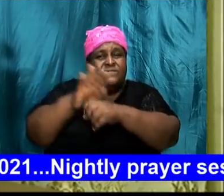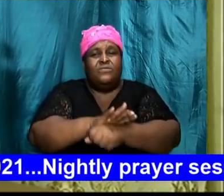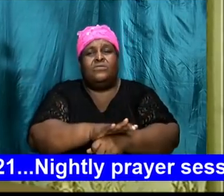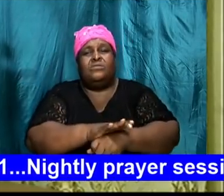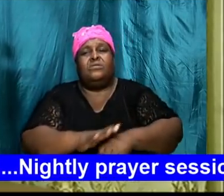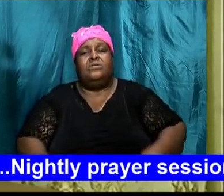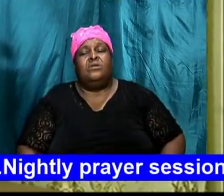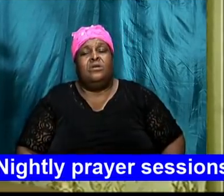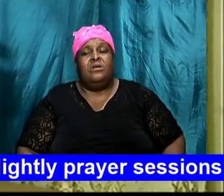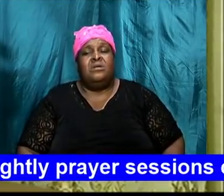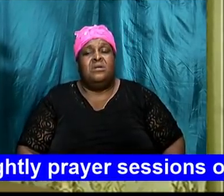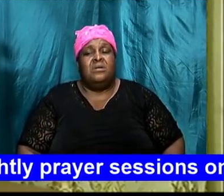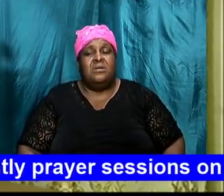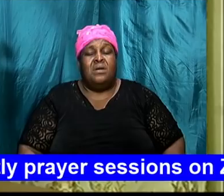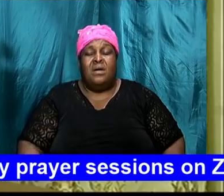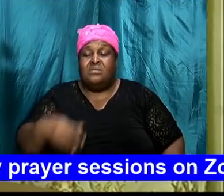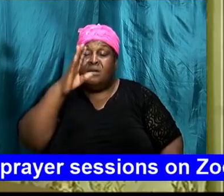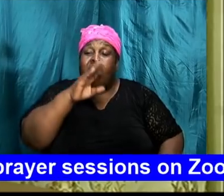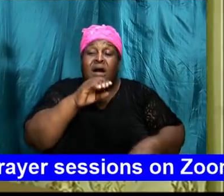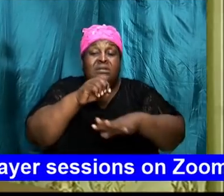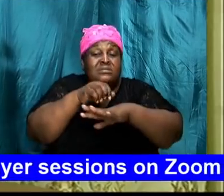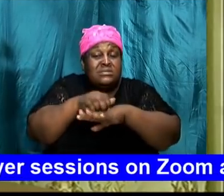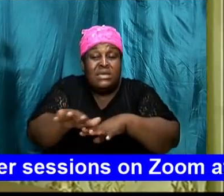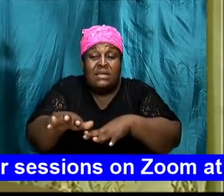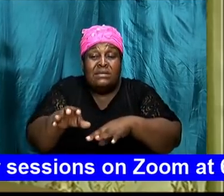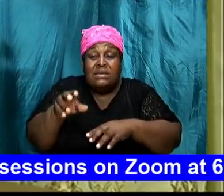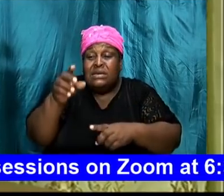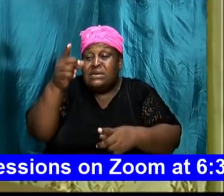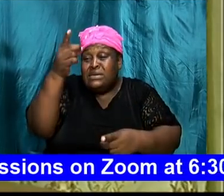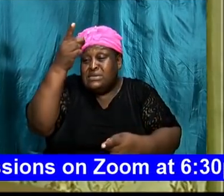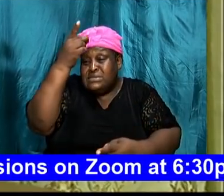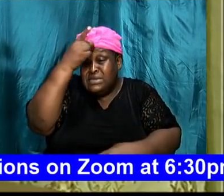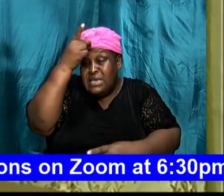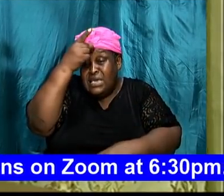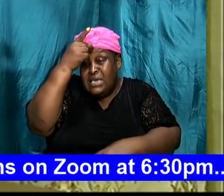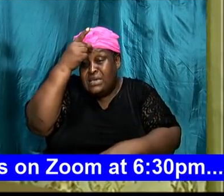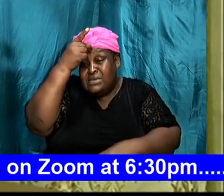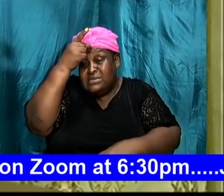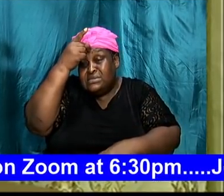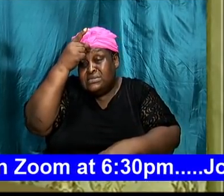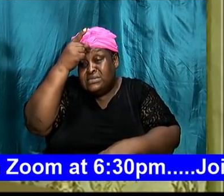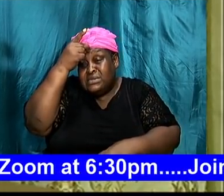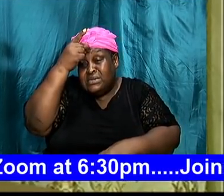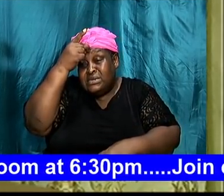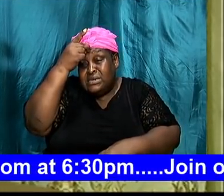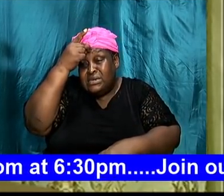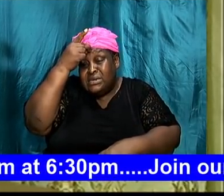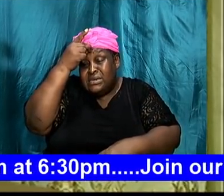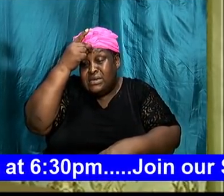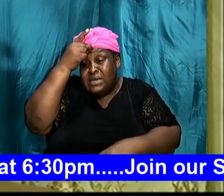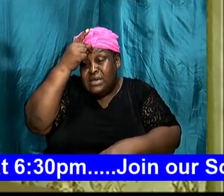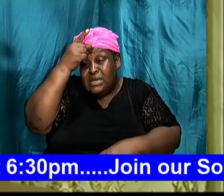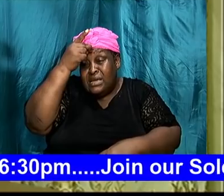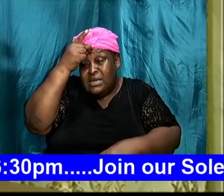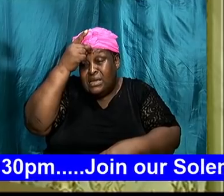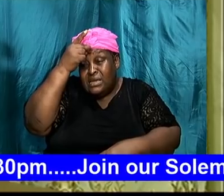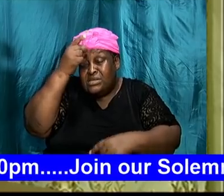pestilence in the land but there will be consequences when we go outside